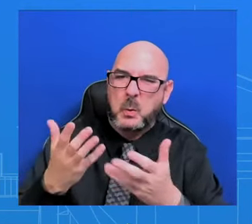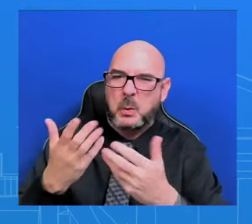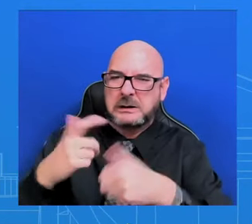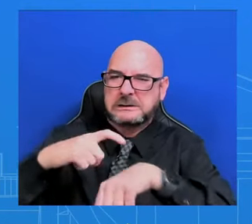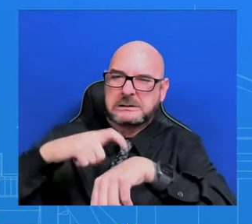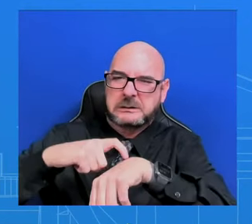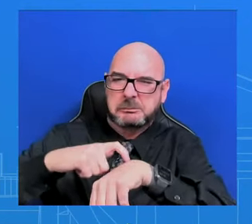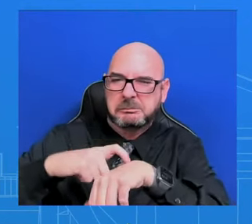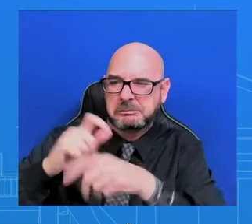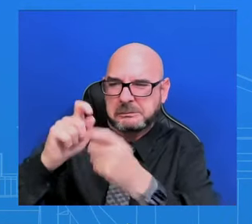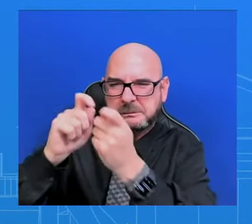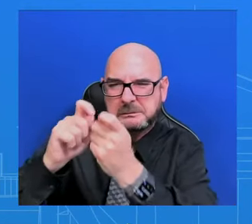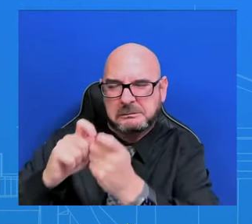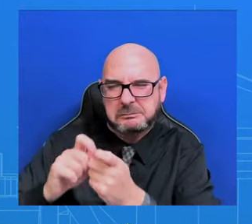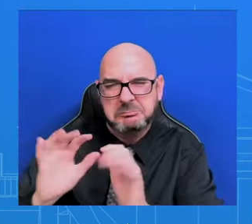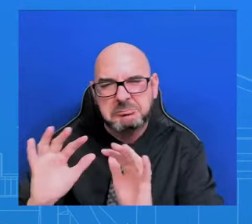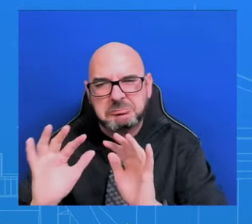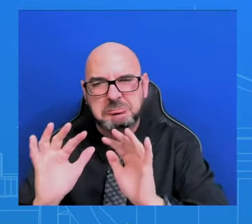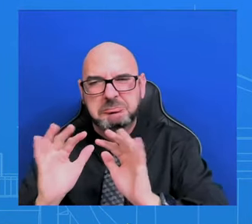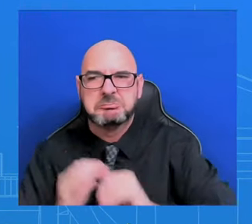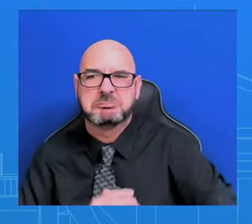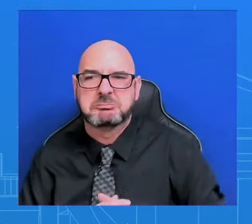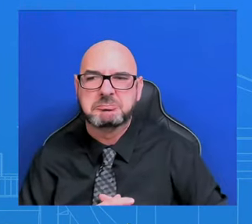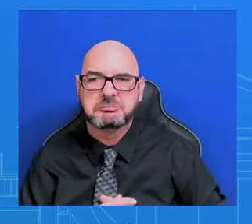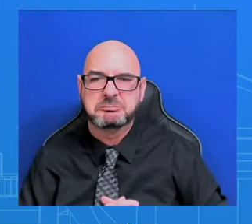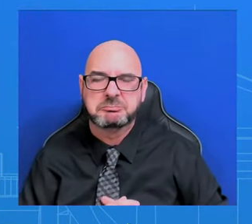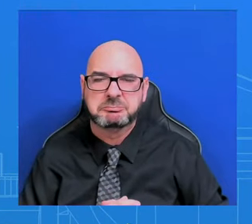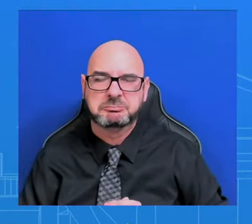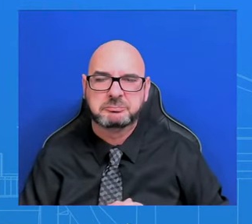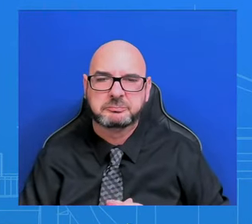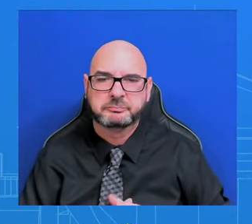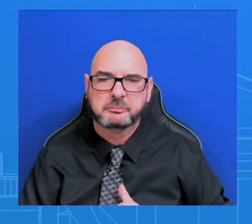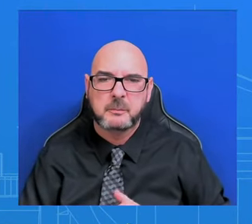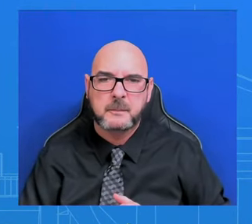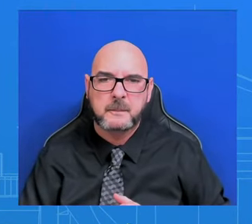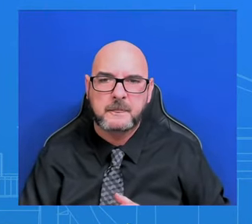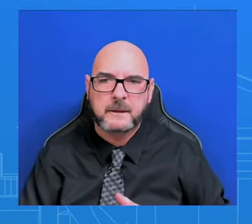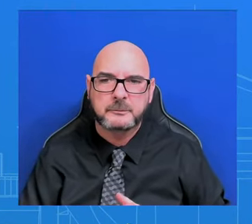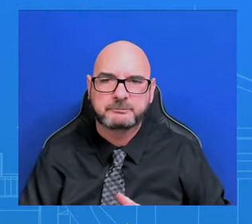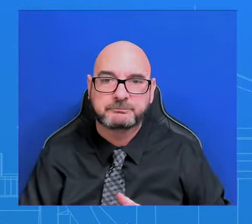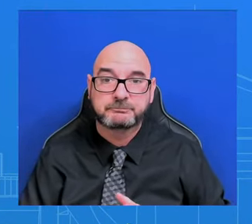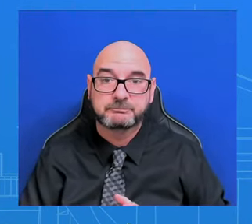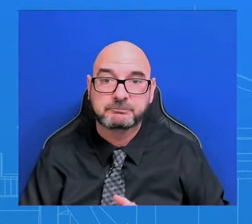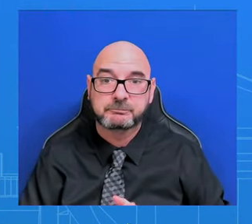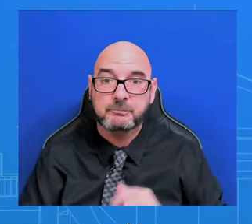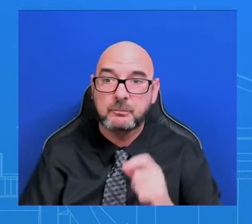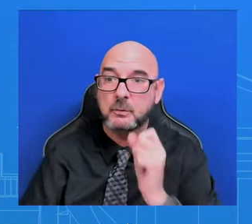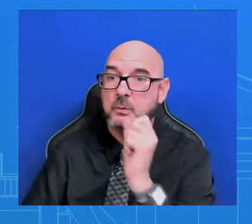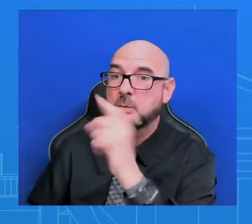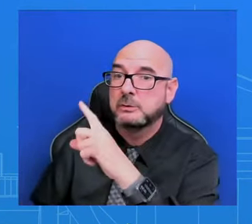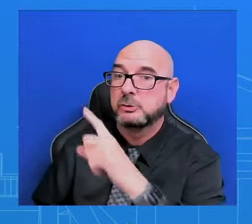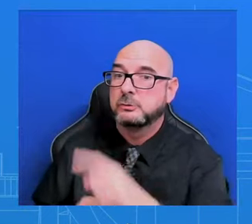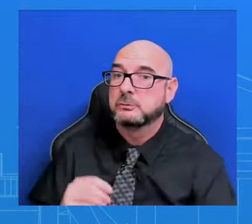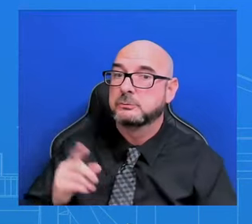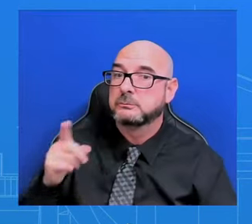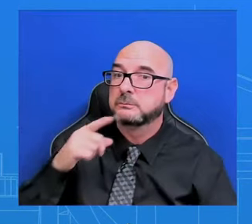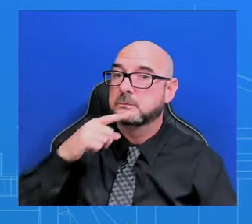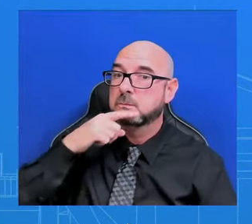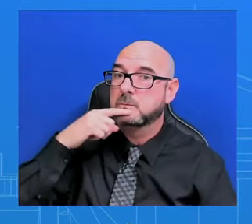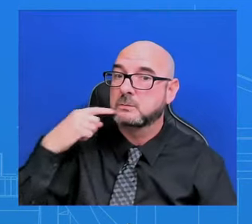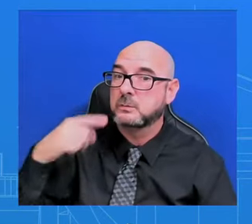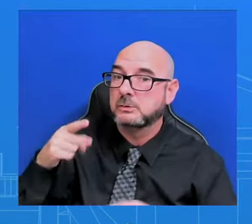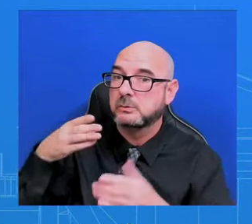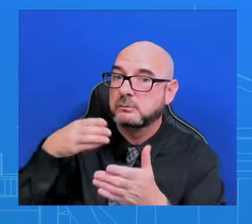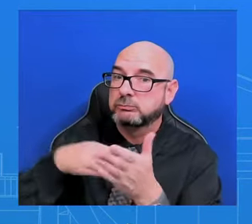he's going next and who he's going to be talking to. Thanks, Green. There were Russian strikes on residential neighborhoods in Kiev and Kharkiv. What does this say about